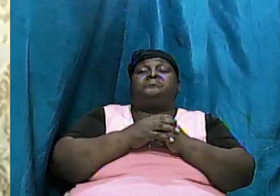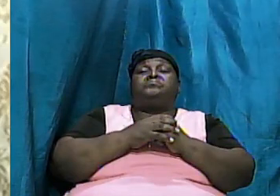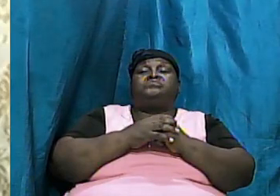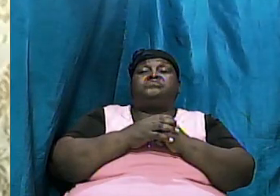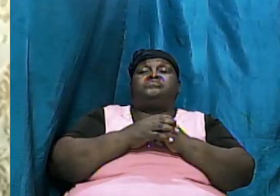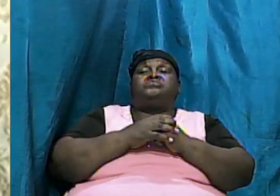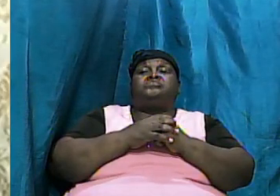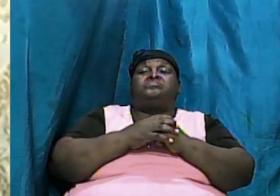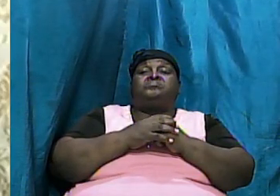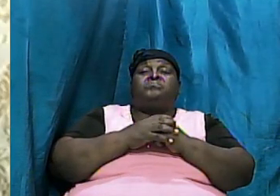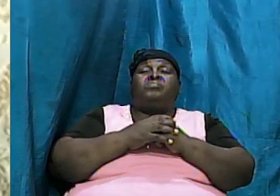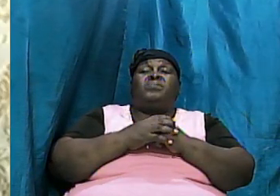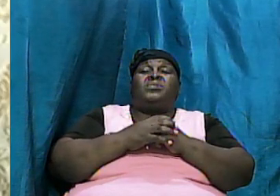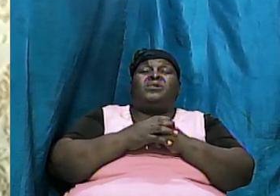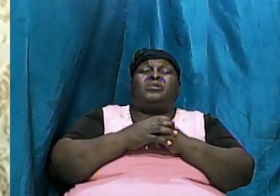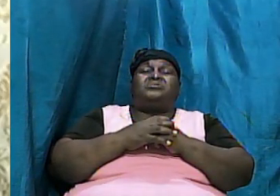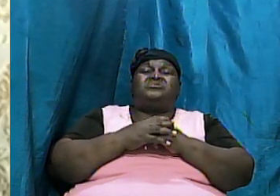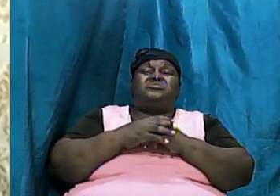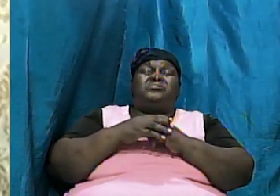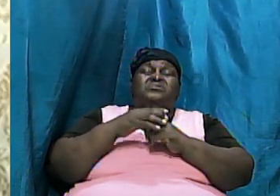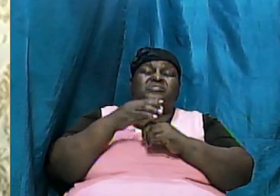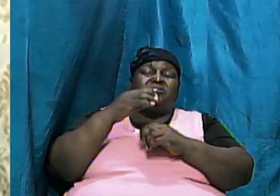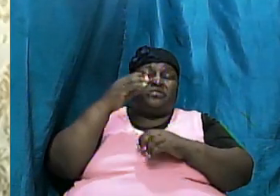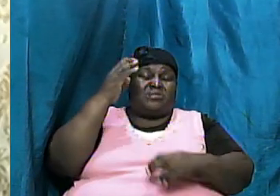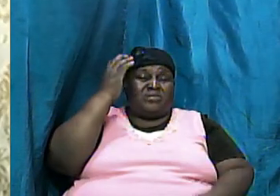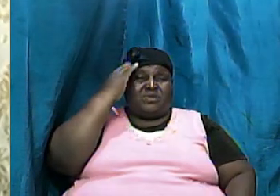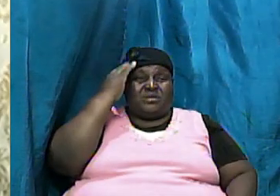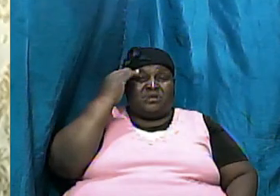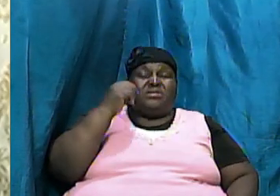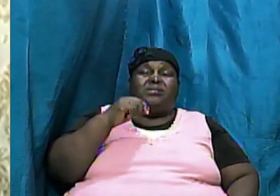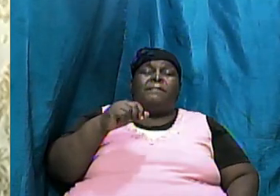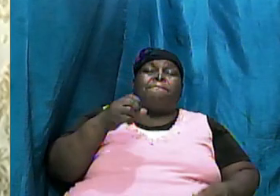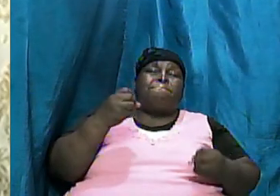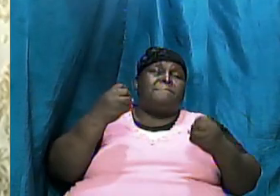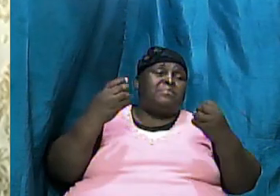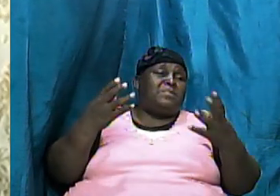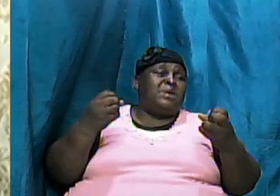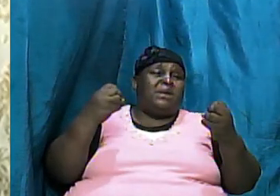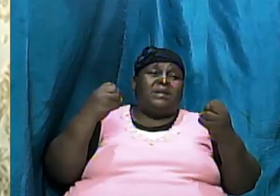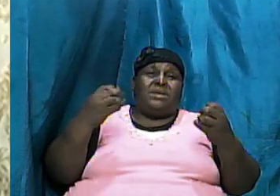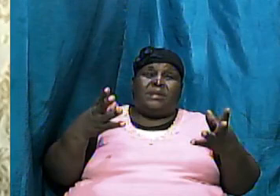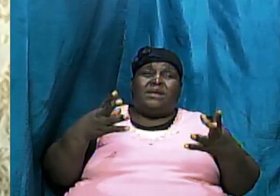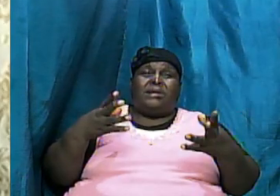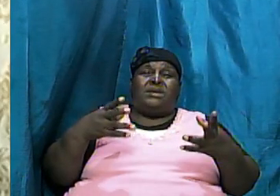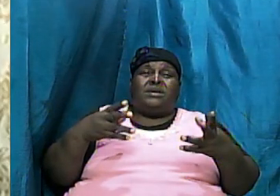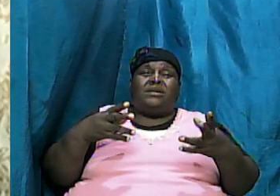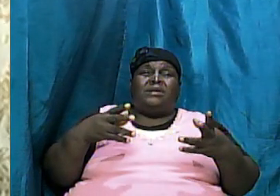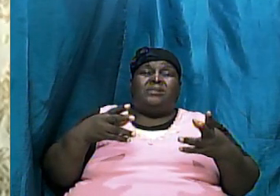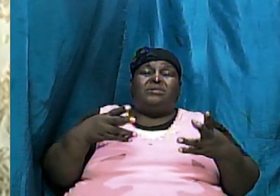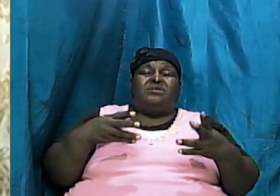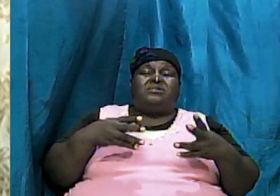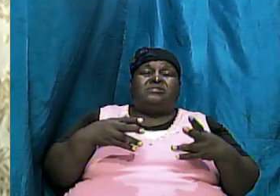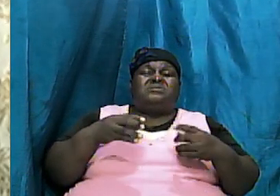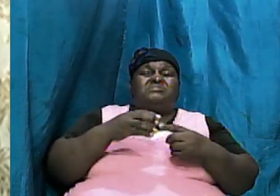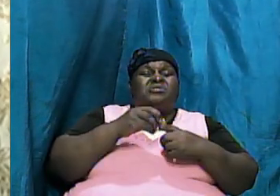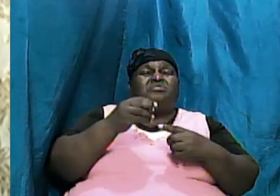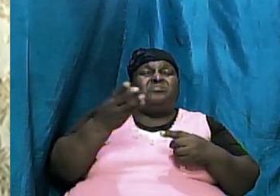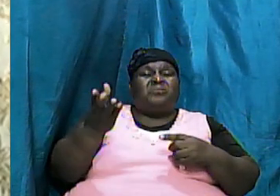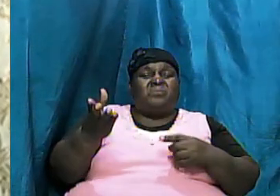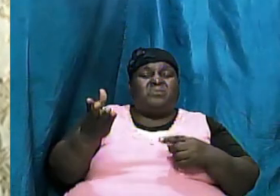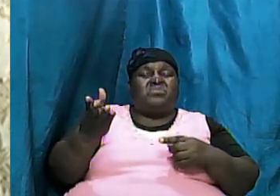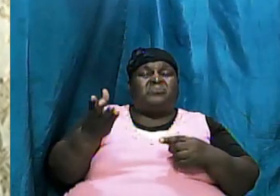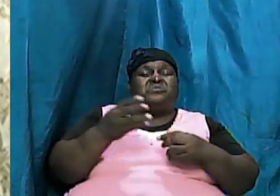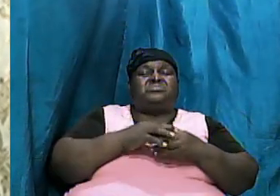concerted effort by many particularly those those in academia